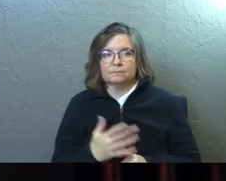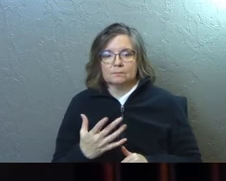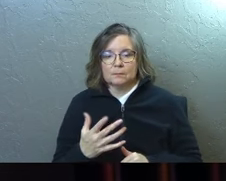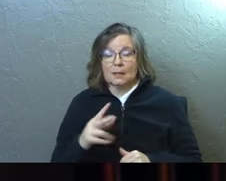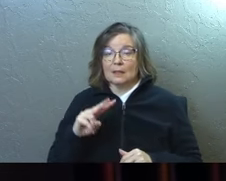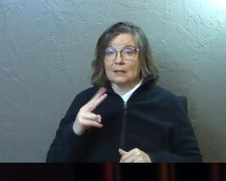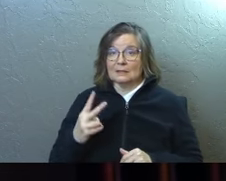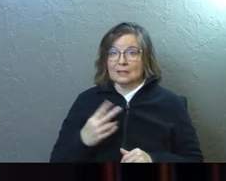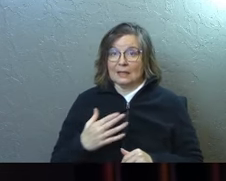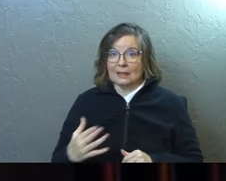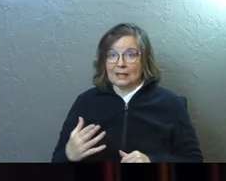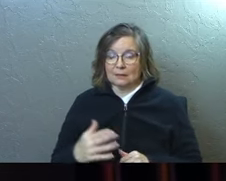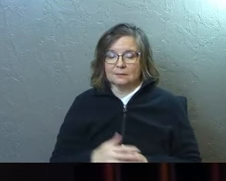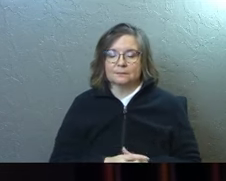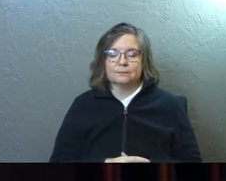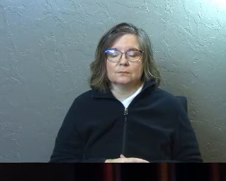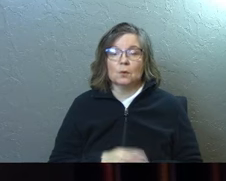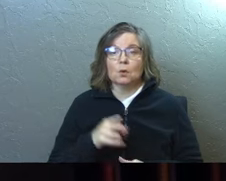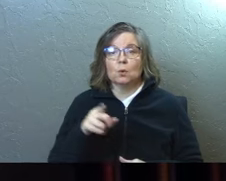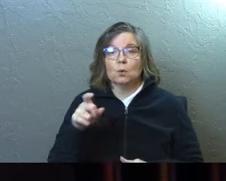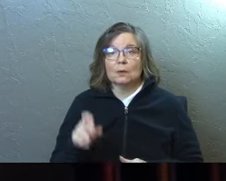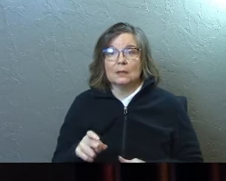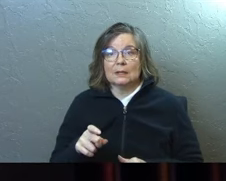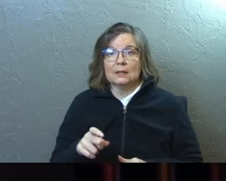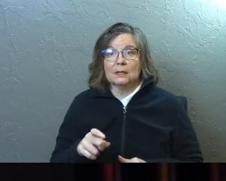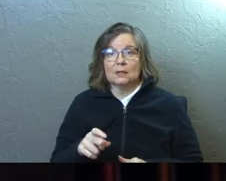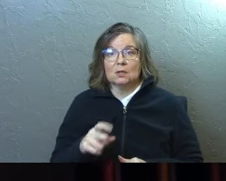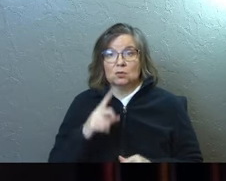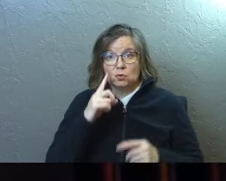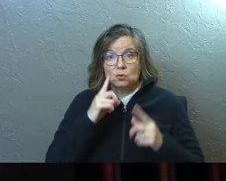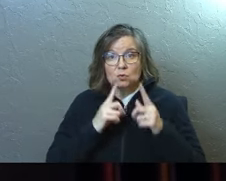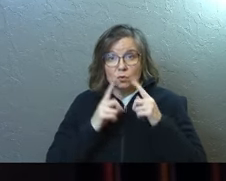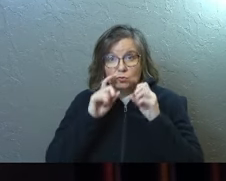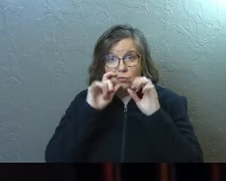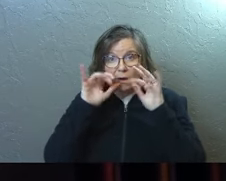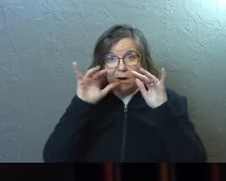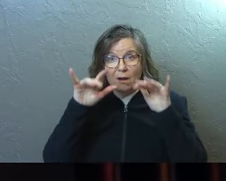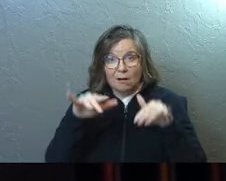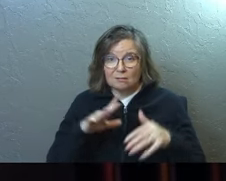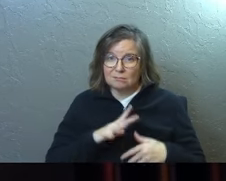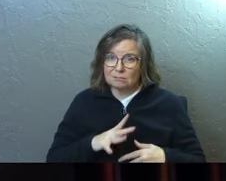The second thing to hear is that you need to cry those tears.